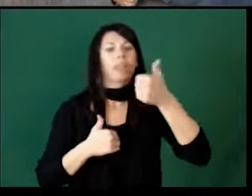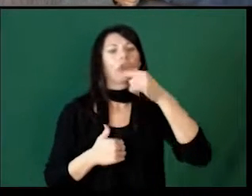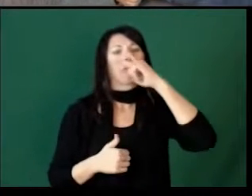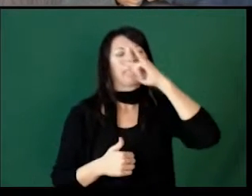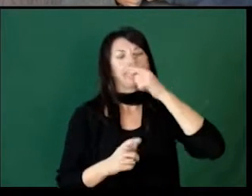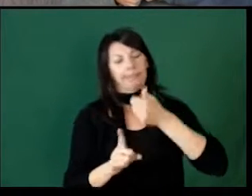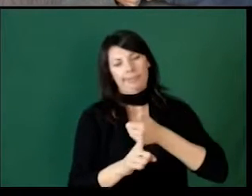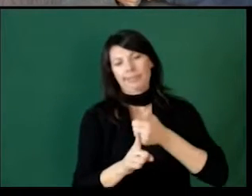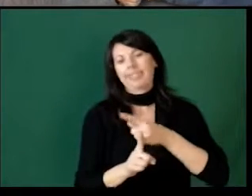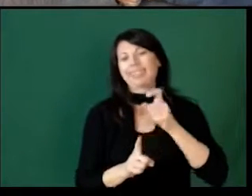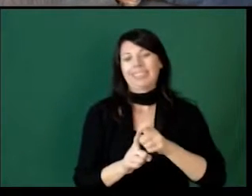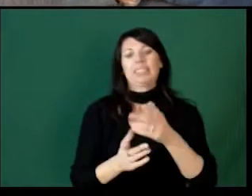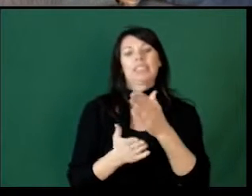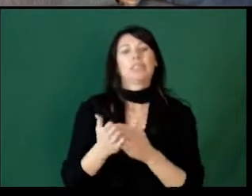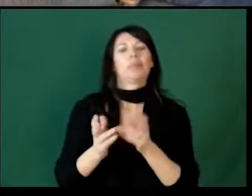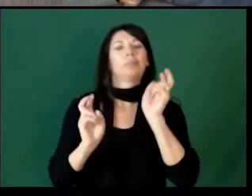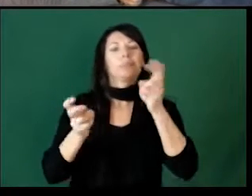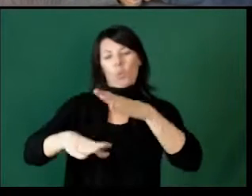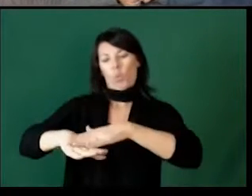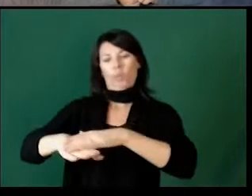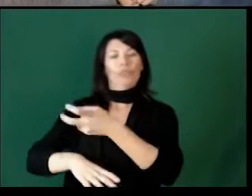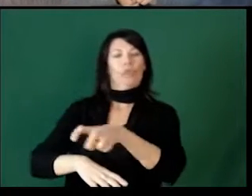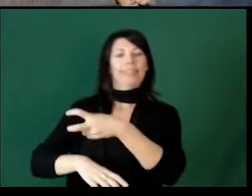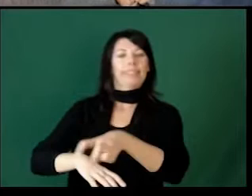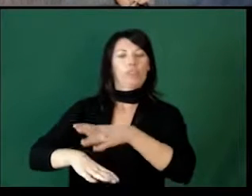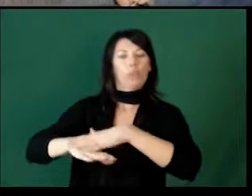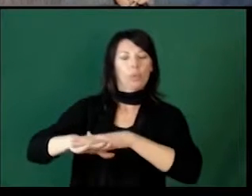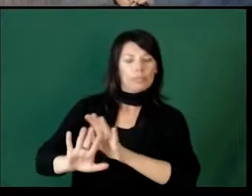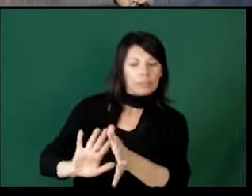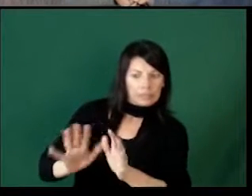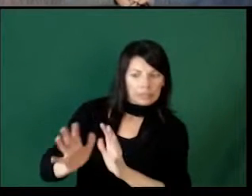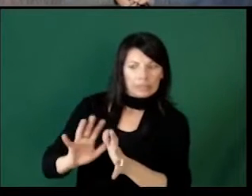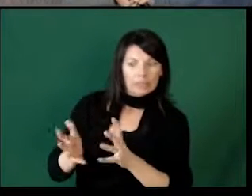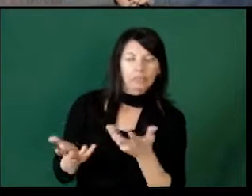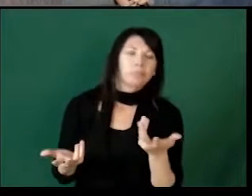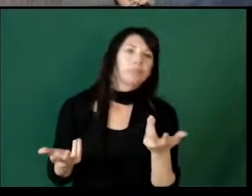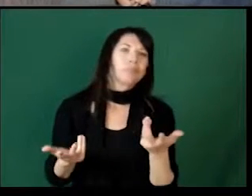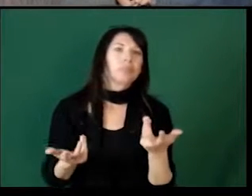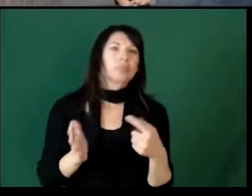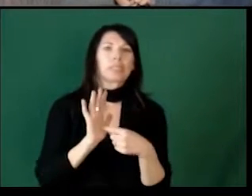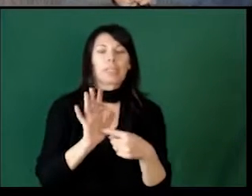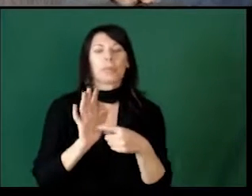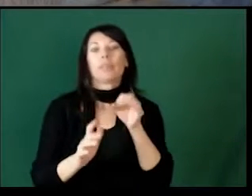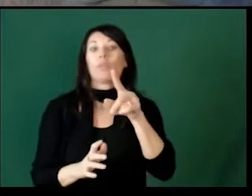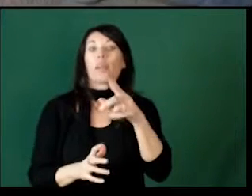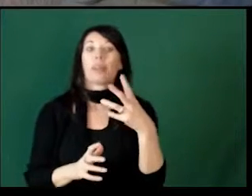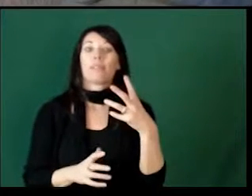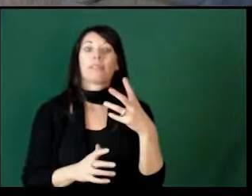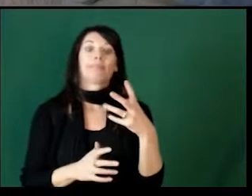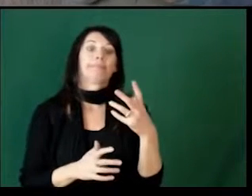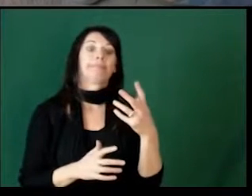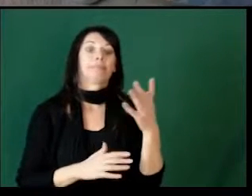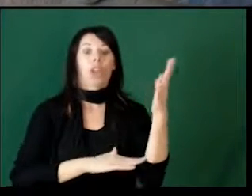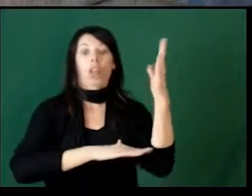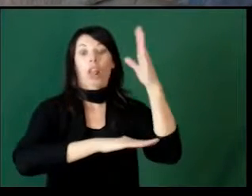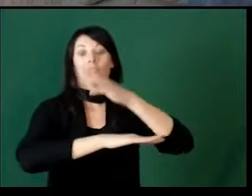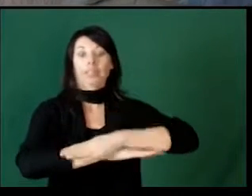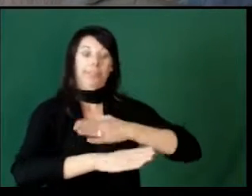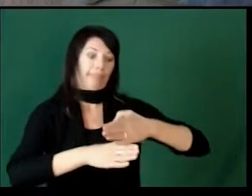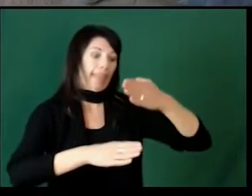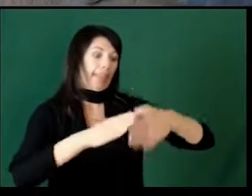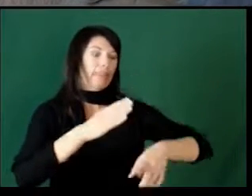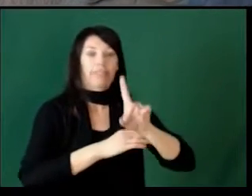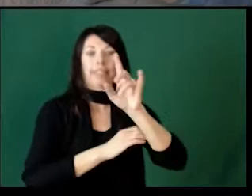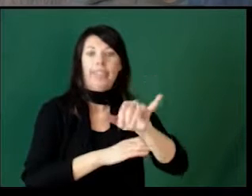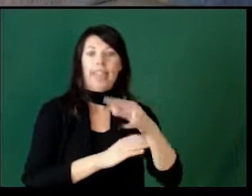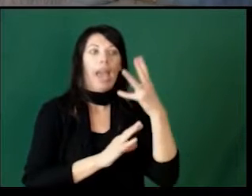Younger children, again, are going to need some transition warnings. You know, if you have an outing at the end of the